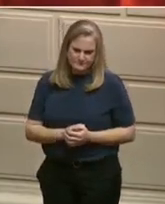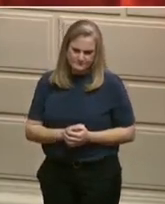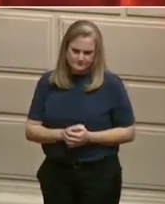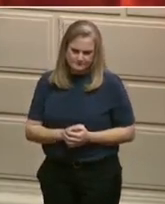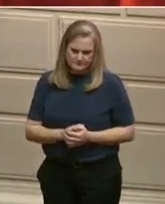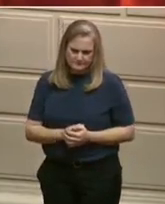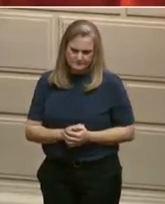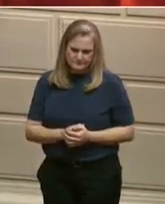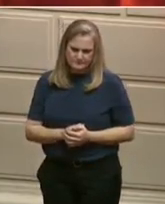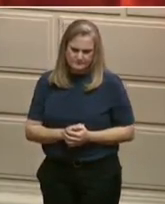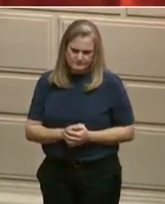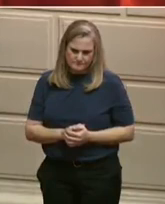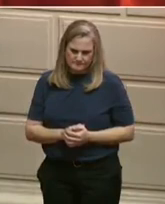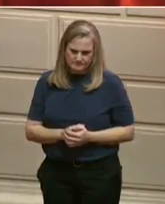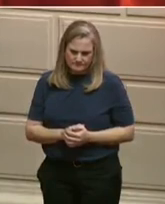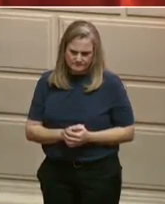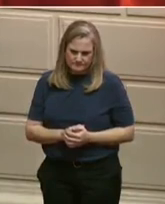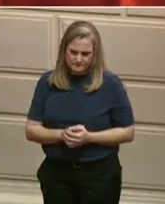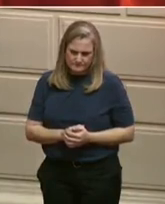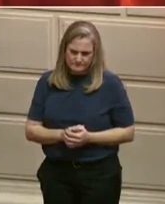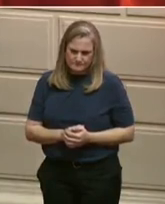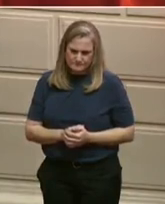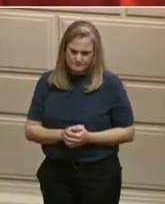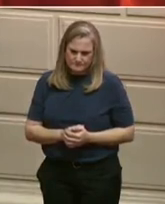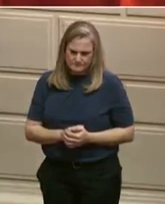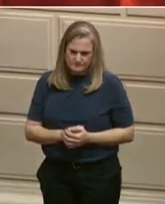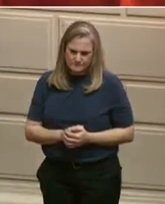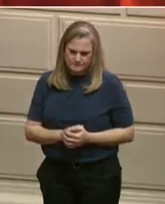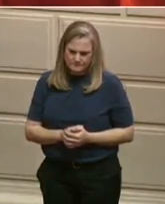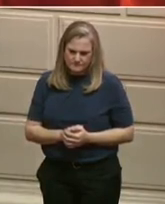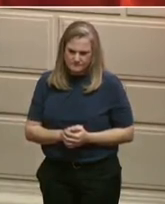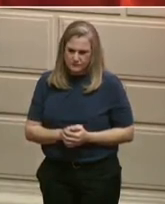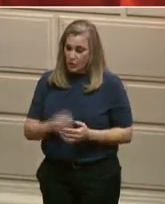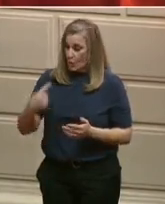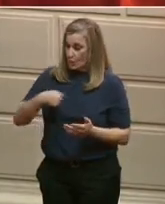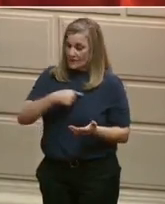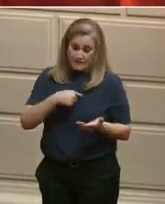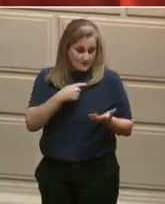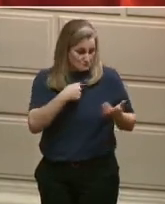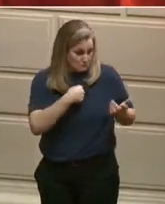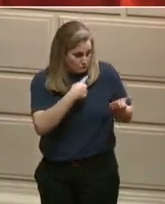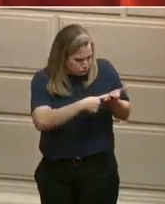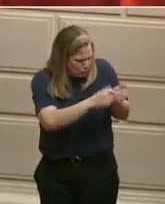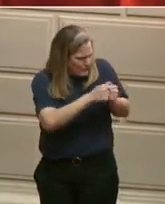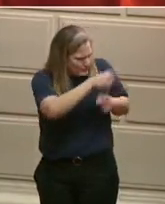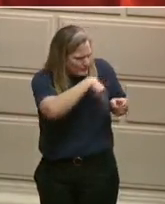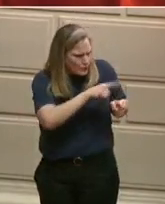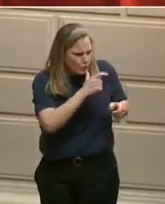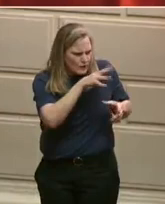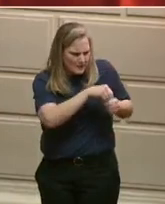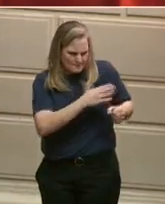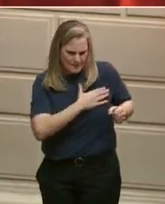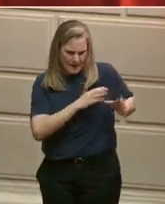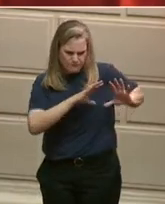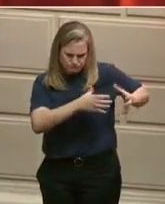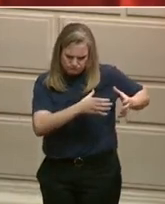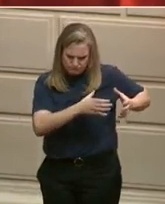and the members of the General Assembly. We reached the lowest unemployment rate in Rhode Island's history.